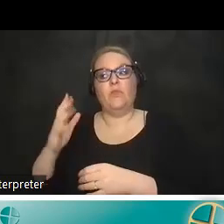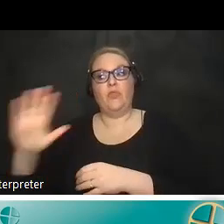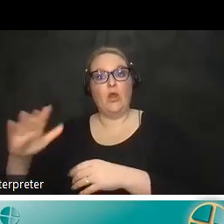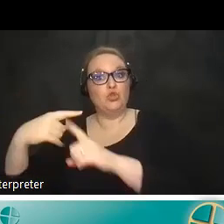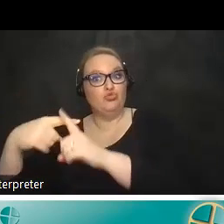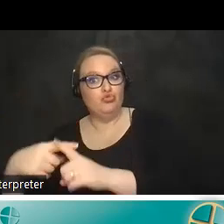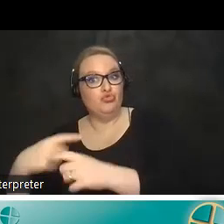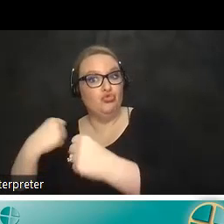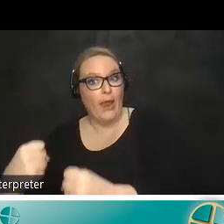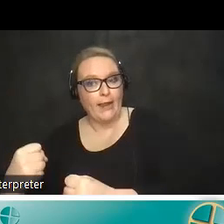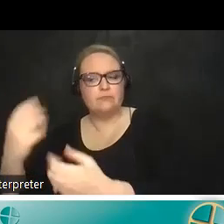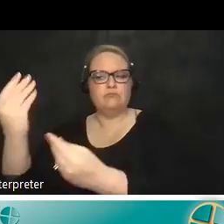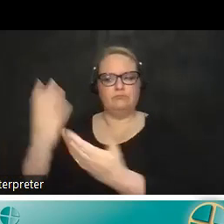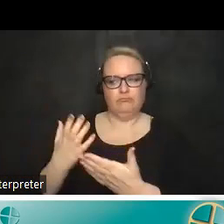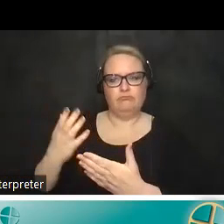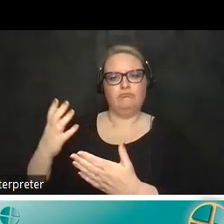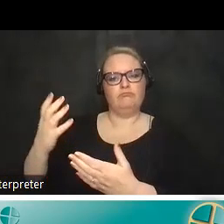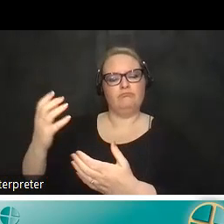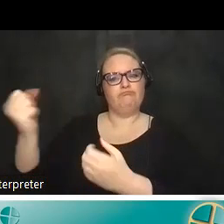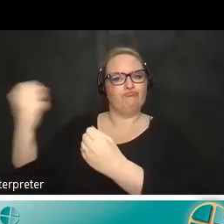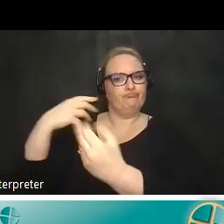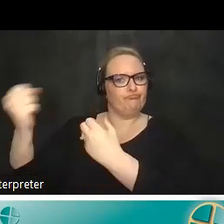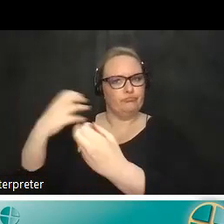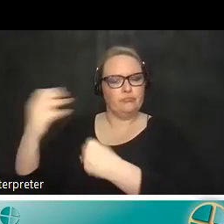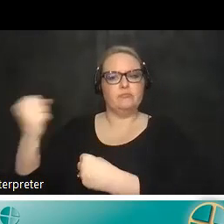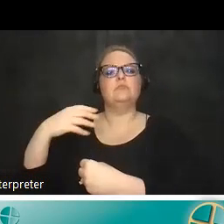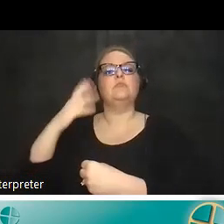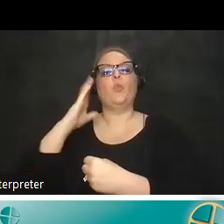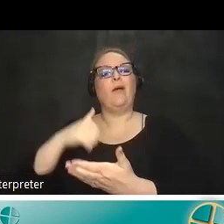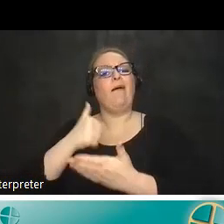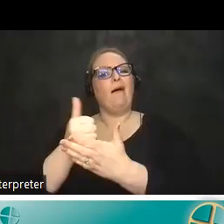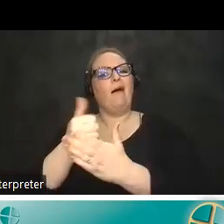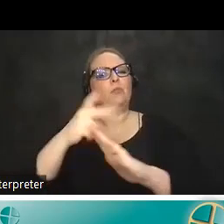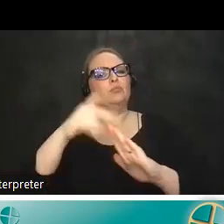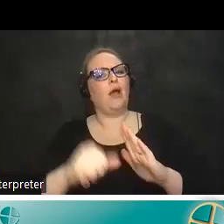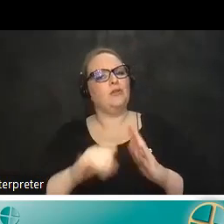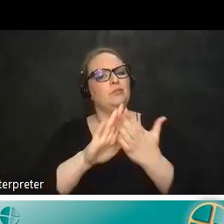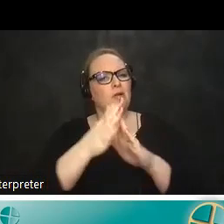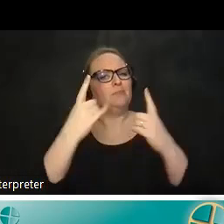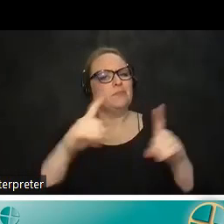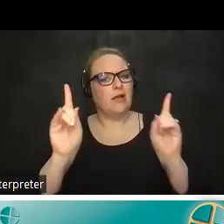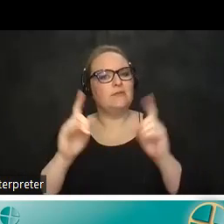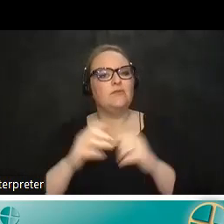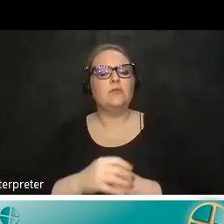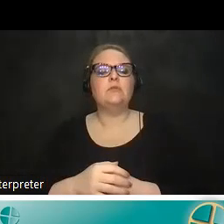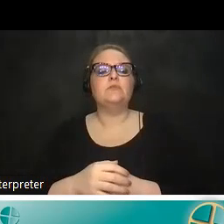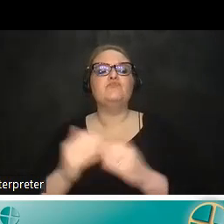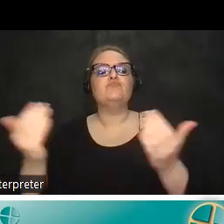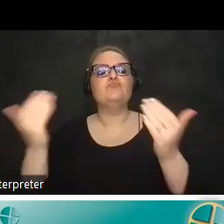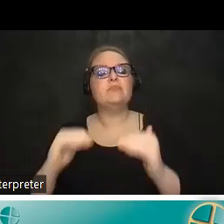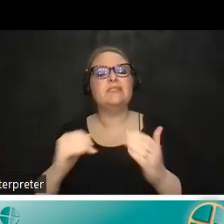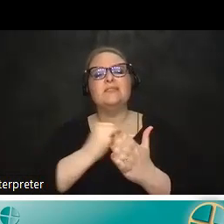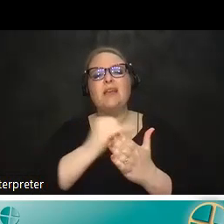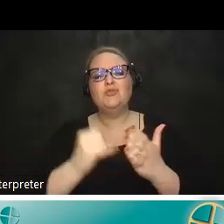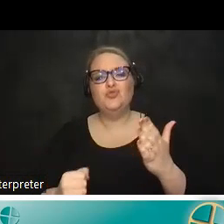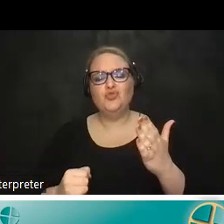able to communicate those things to us it can go a long way in expediting a good solution and then we go into the sketch and model phase